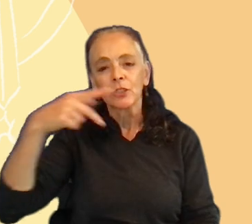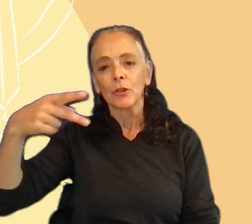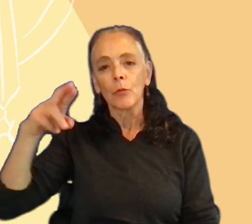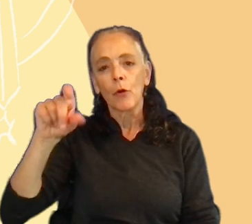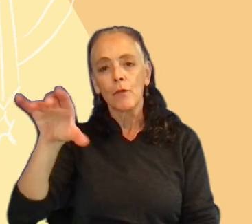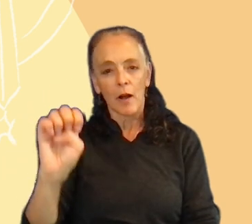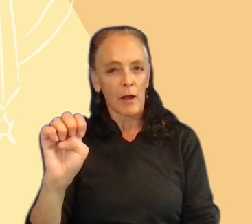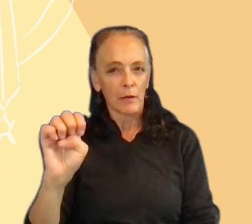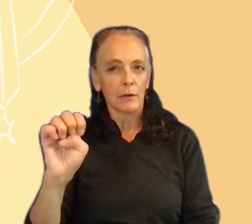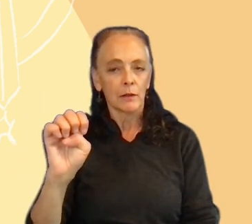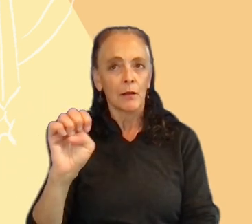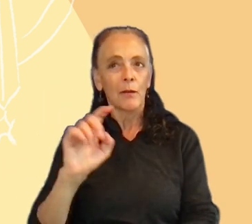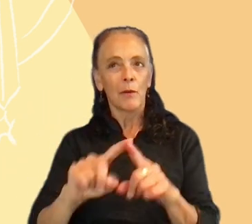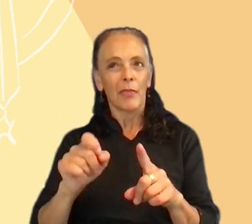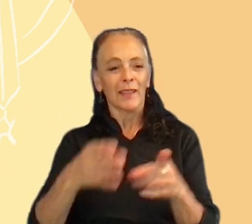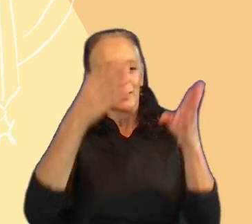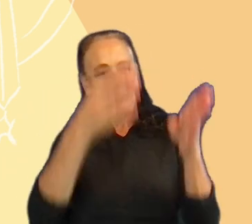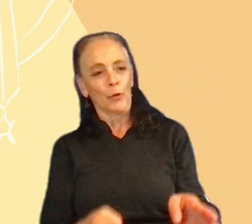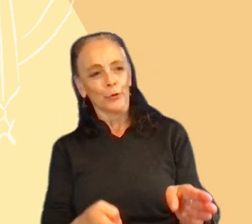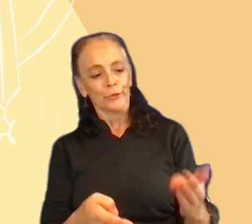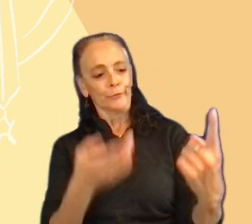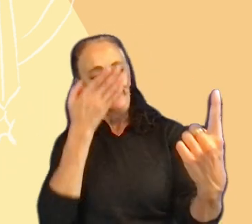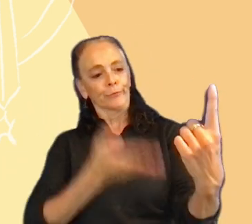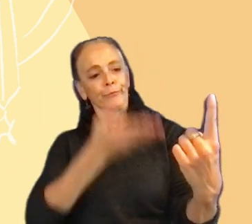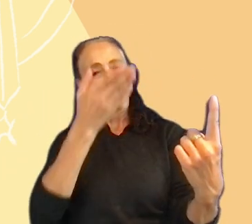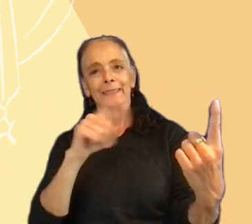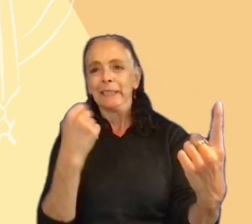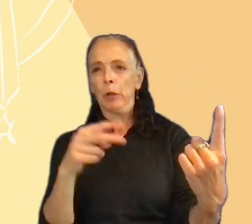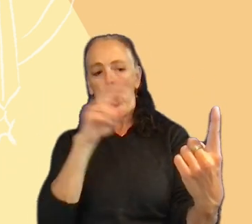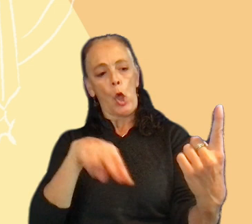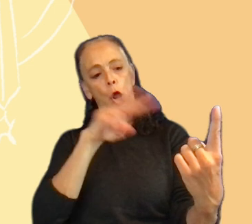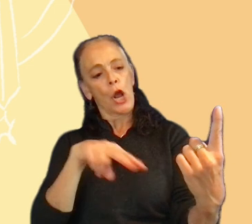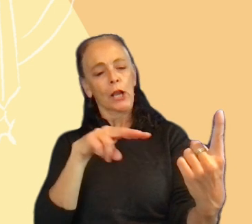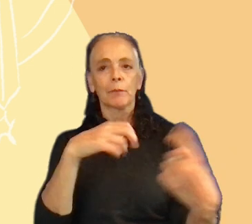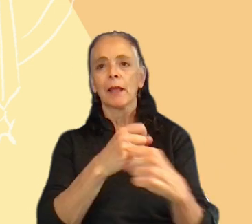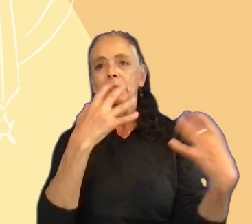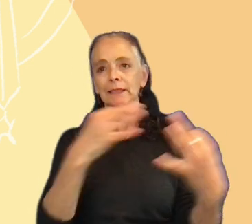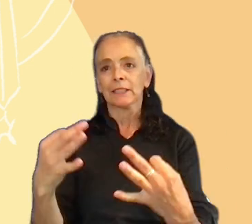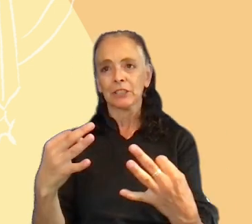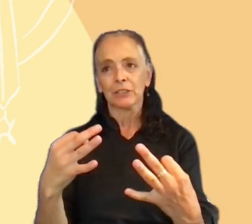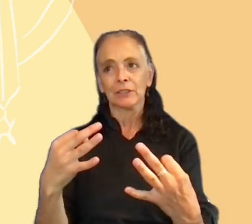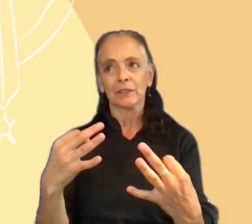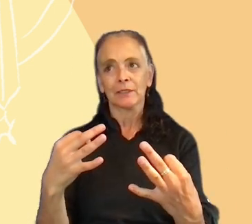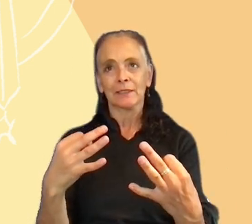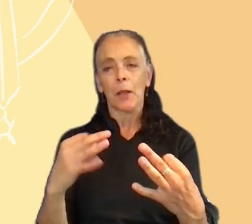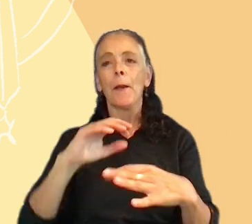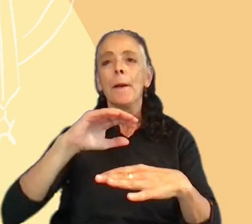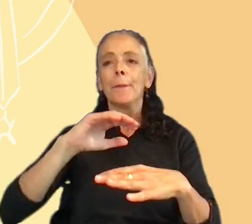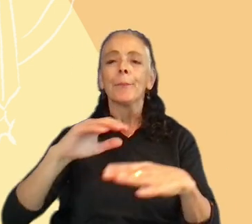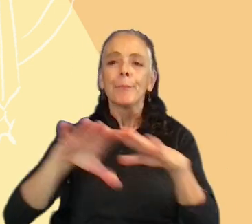but it's someone that the team can look at this profile and make decisions based on realistic data,